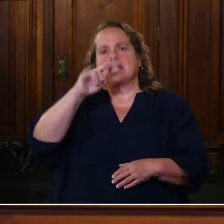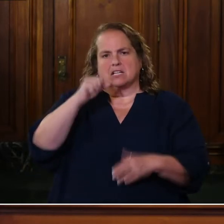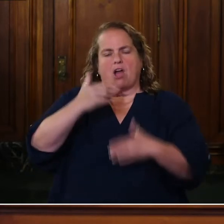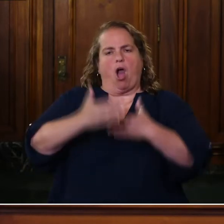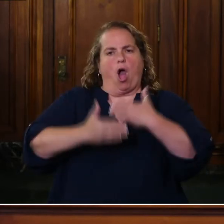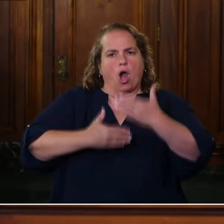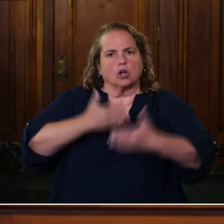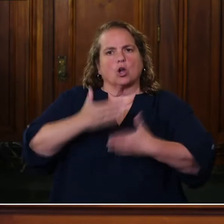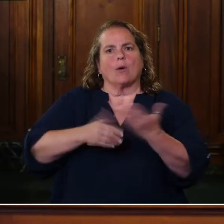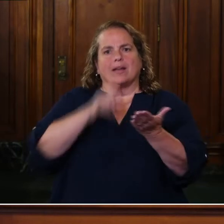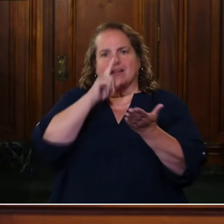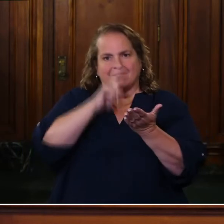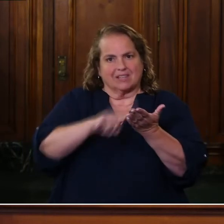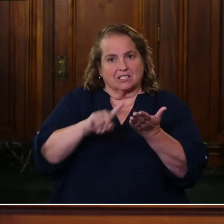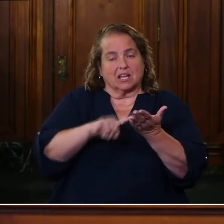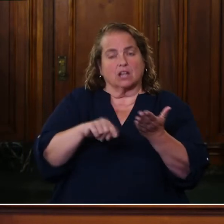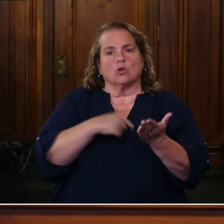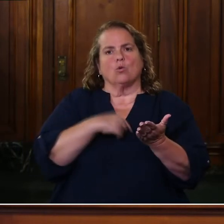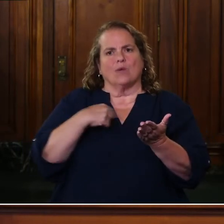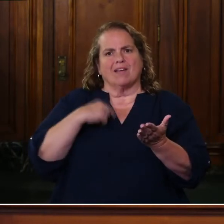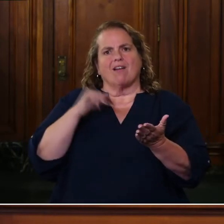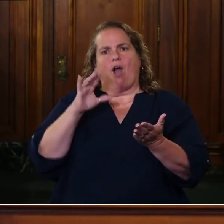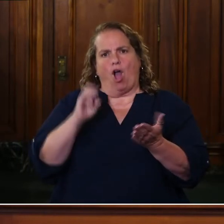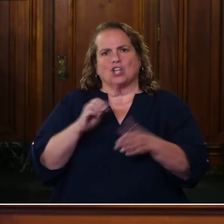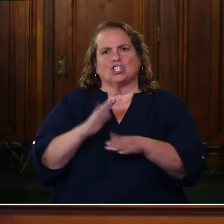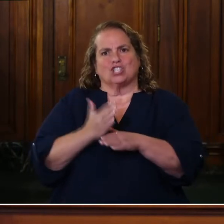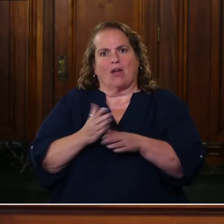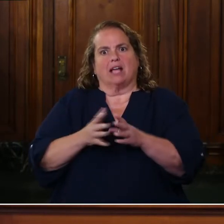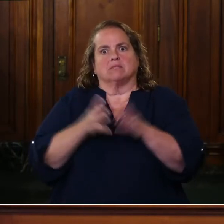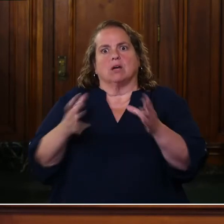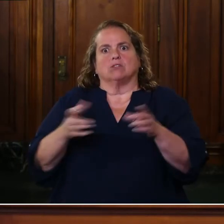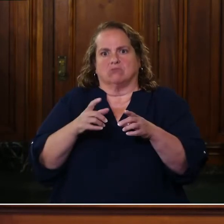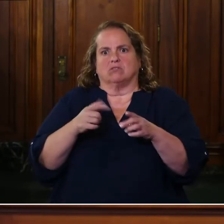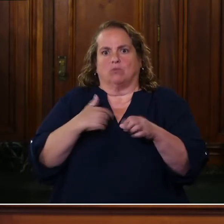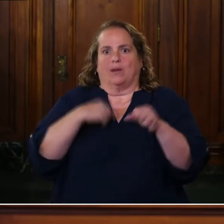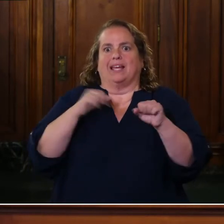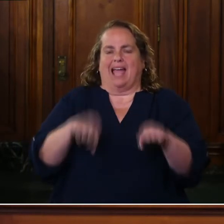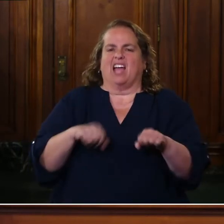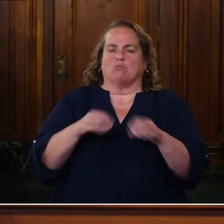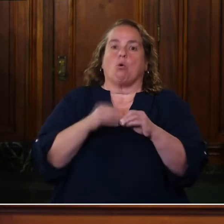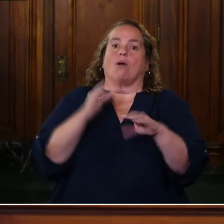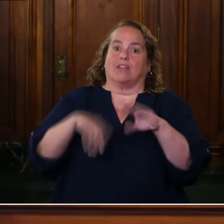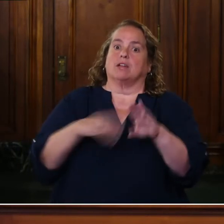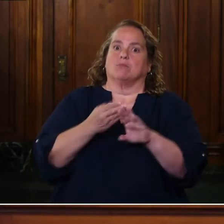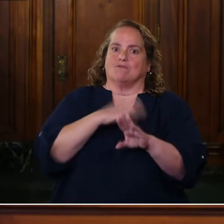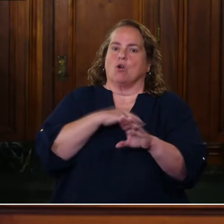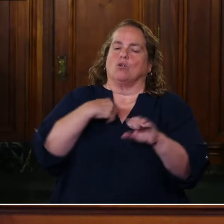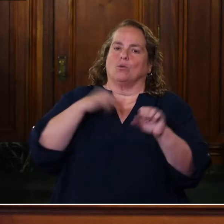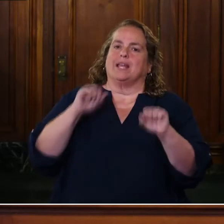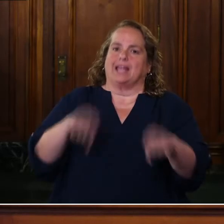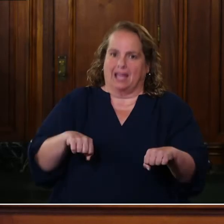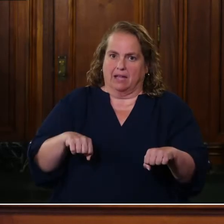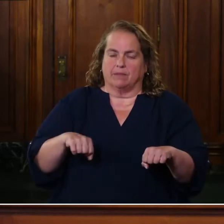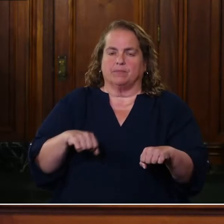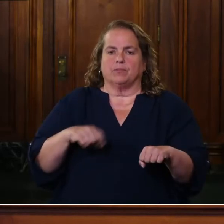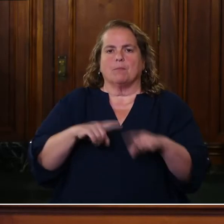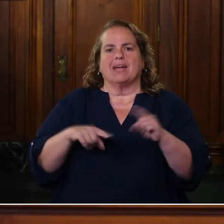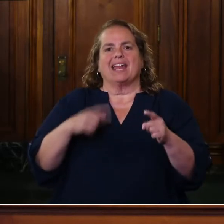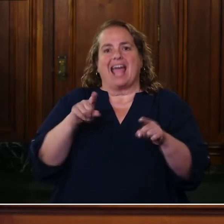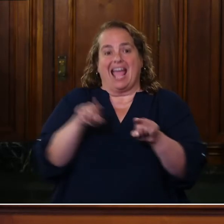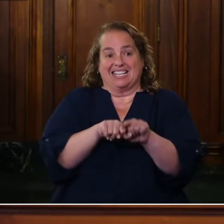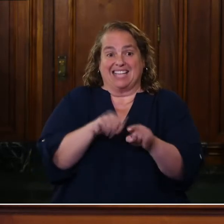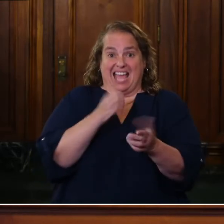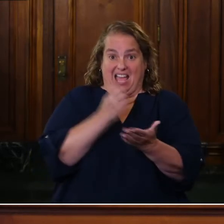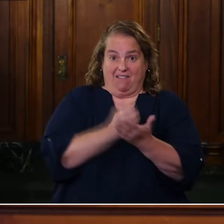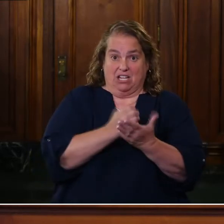than, uh, just about ever occurs, uh, in it. What I do want to make sure is, as, um, evidence is shared with the